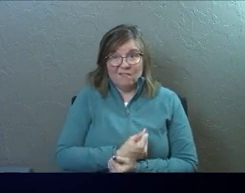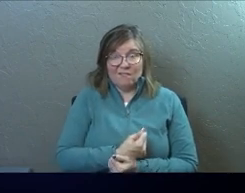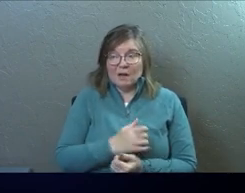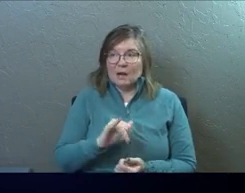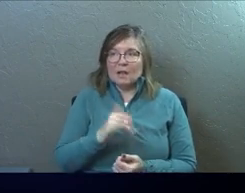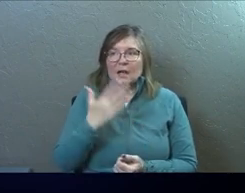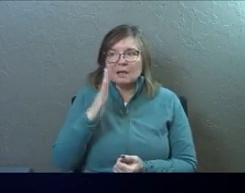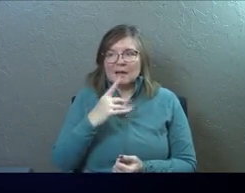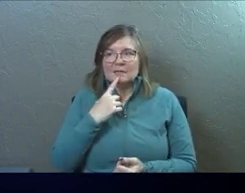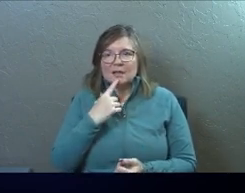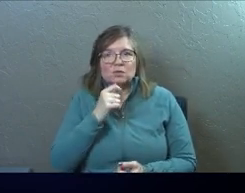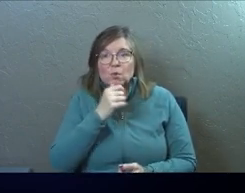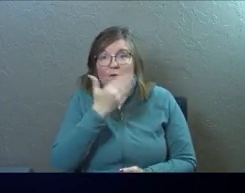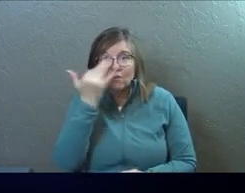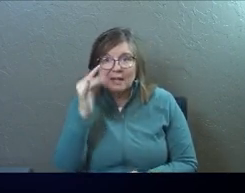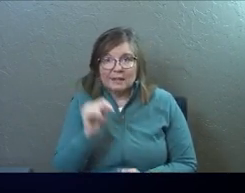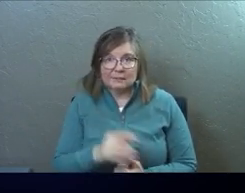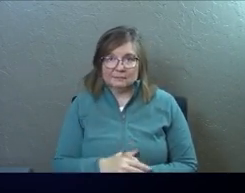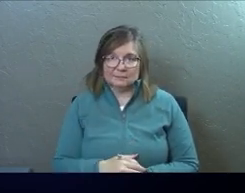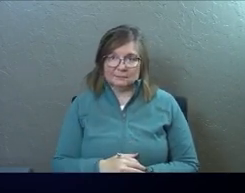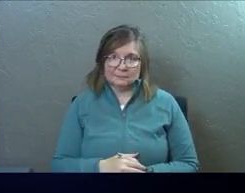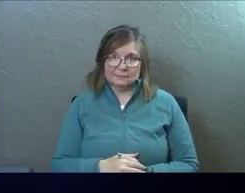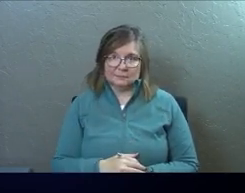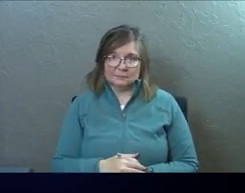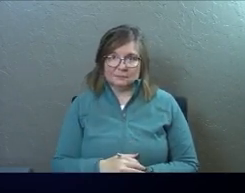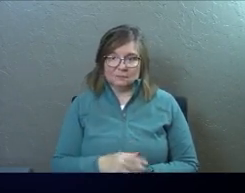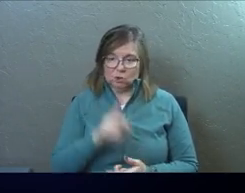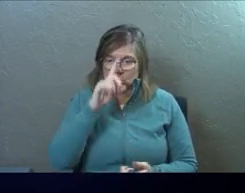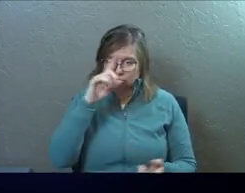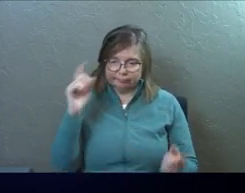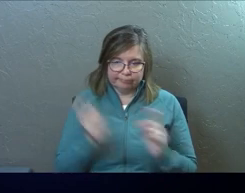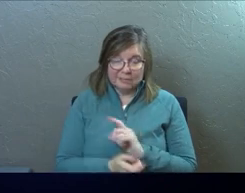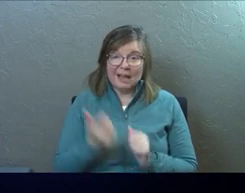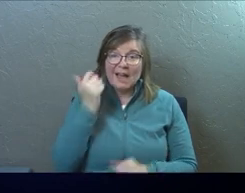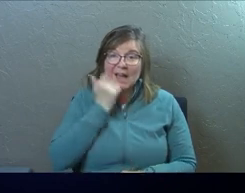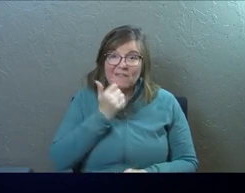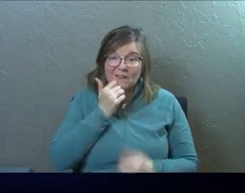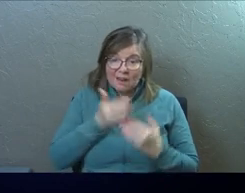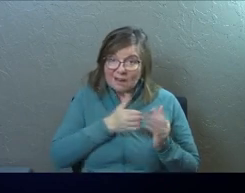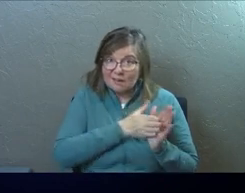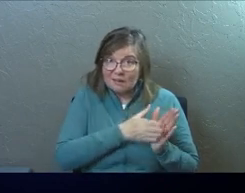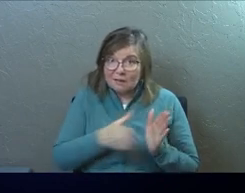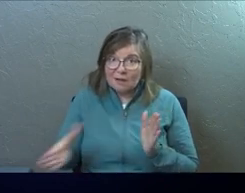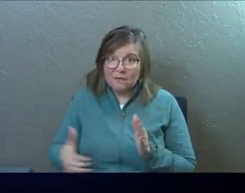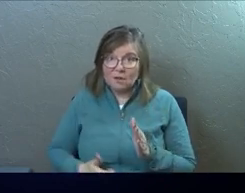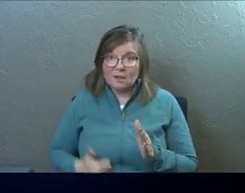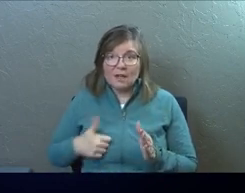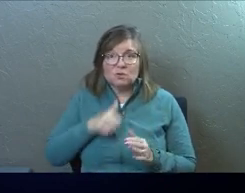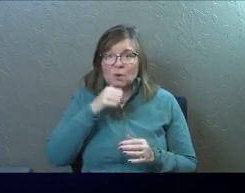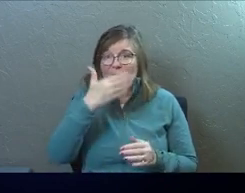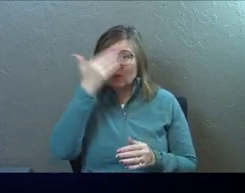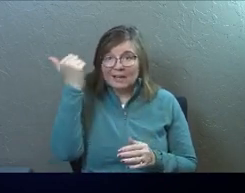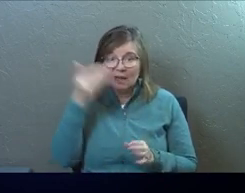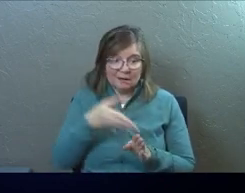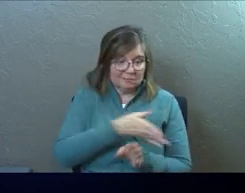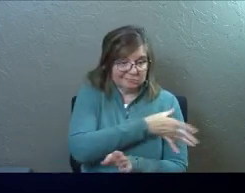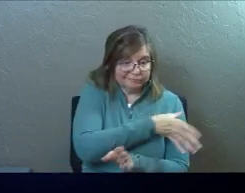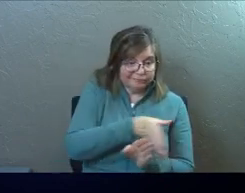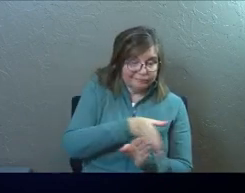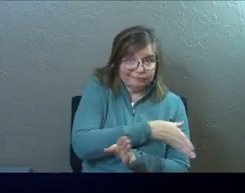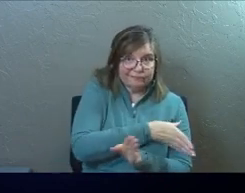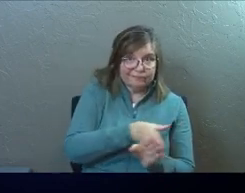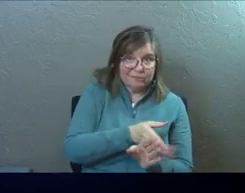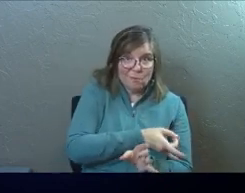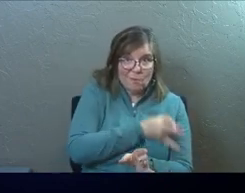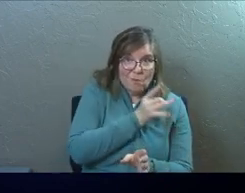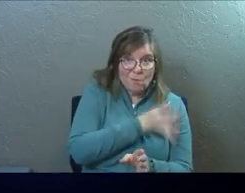And it's like God is saying, don't forget it. Every single day of your life, don't forget what you came from and what you got saved